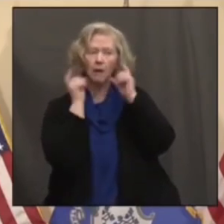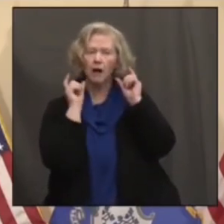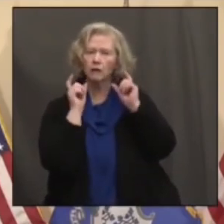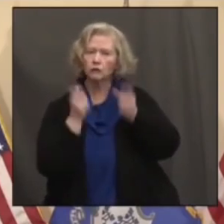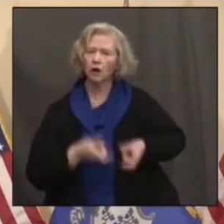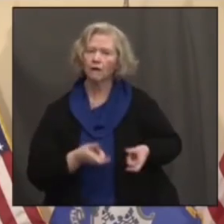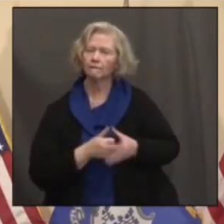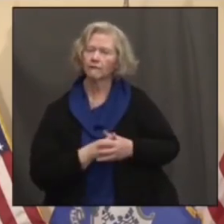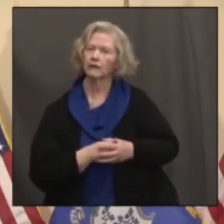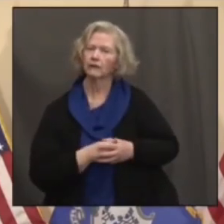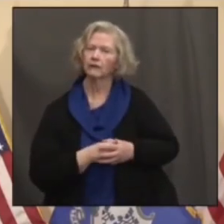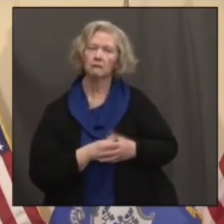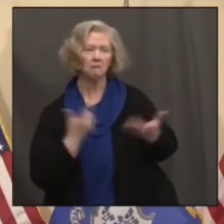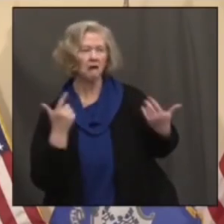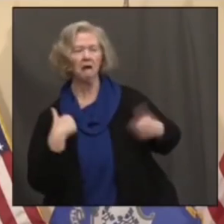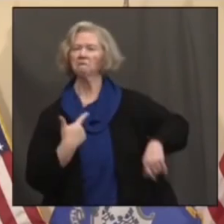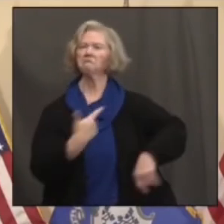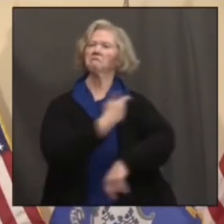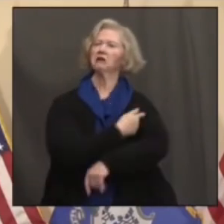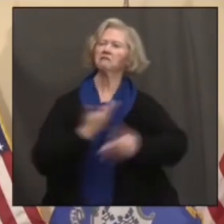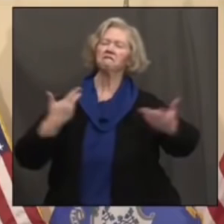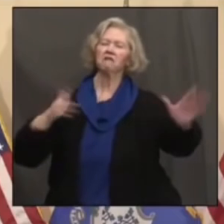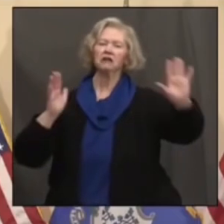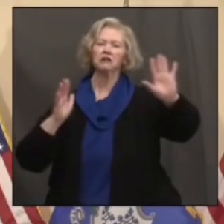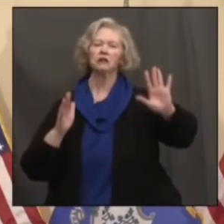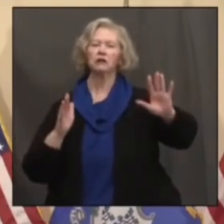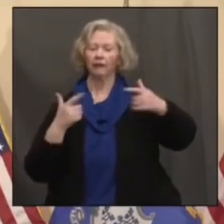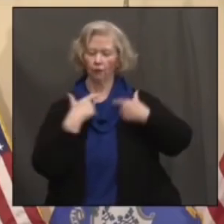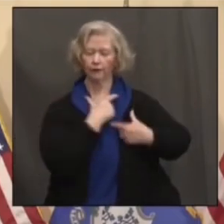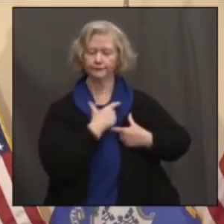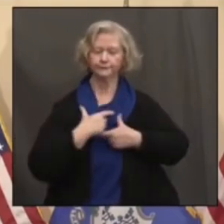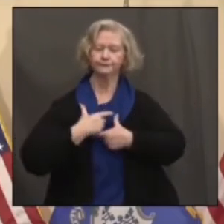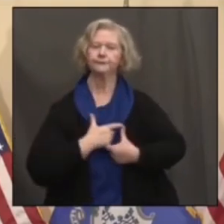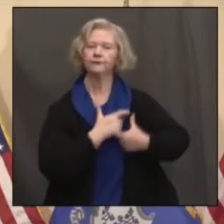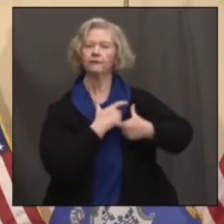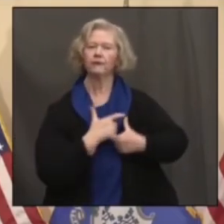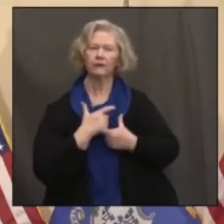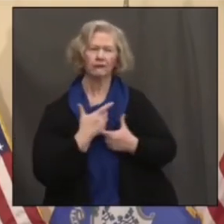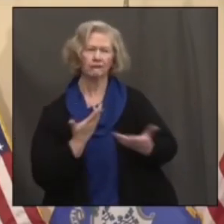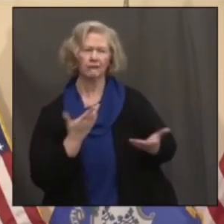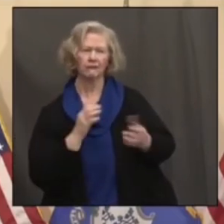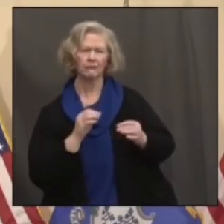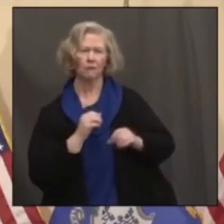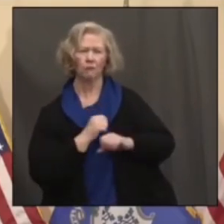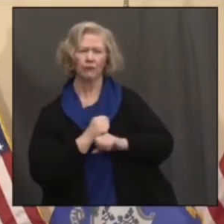I'm vaccinated. So they're they're wearing it around their neck, which, of course, does nothing.